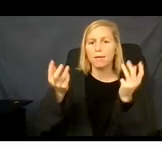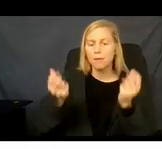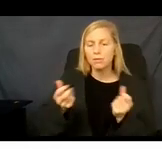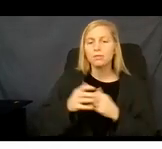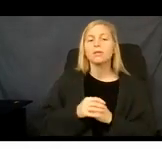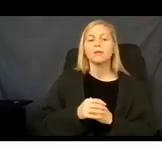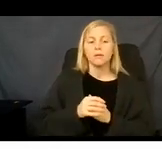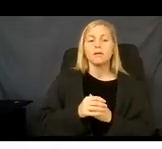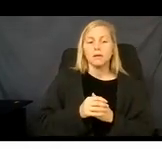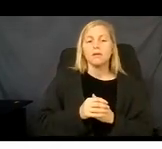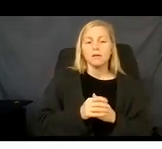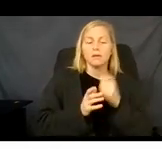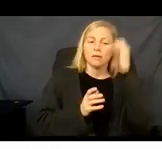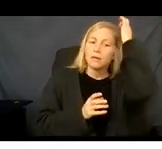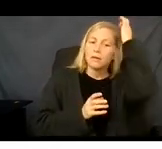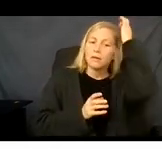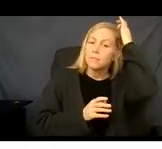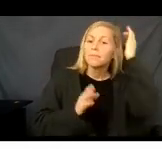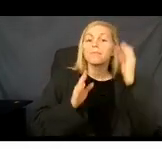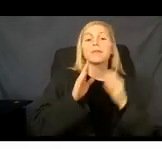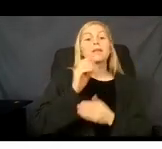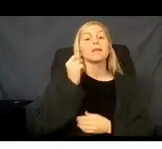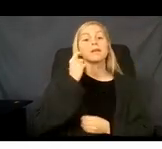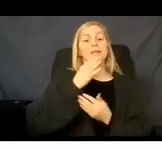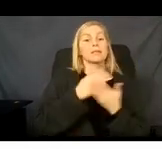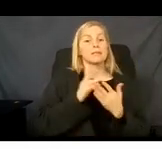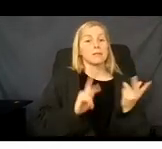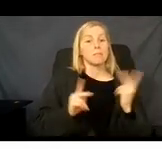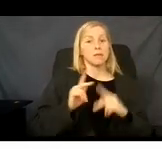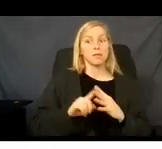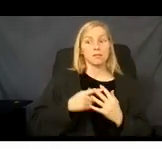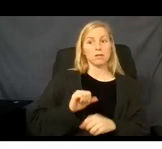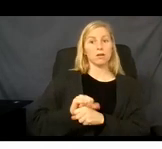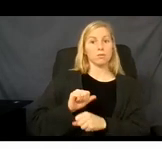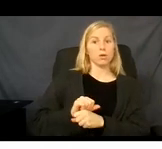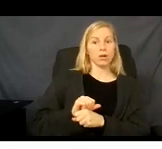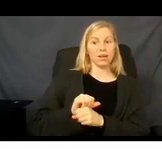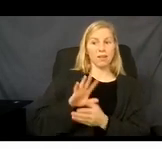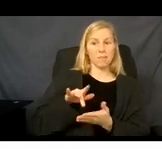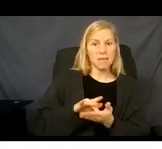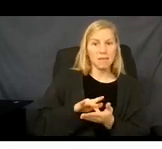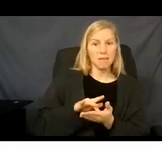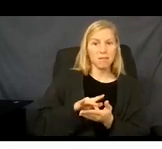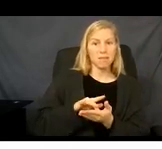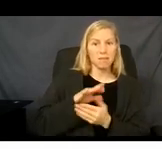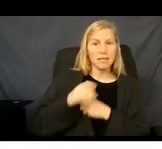working in the middle of the year or change jobs